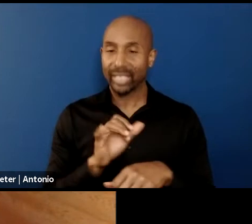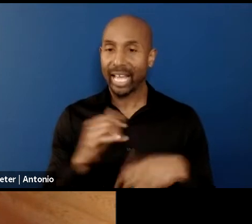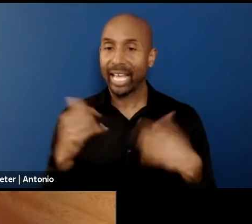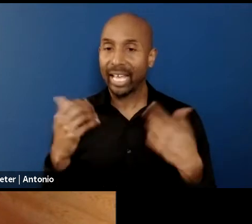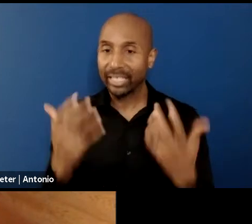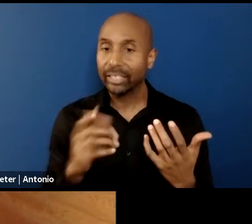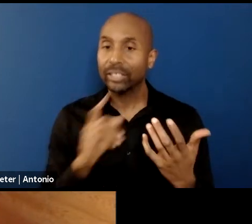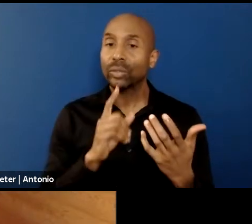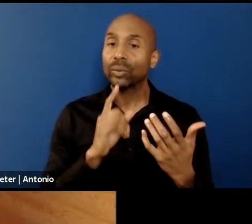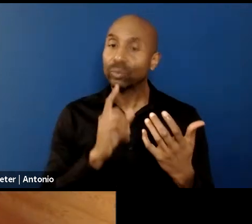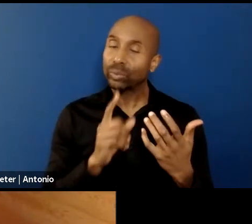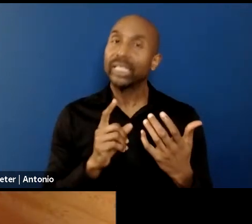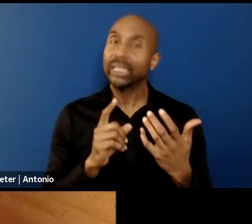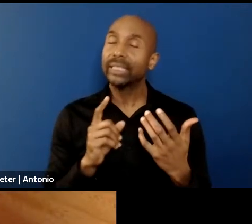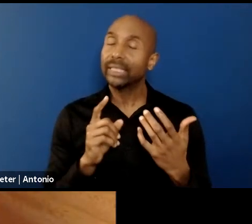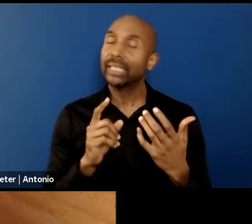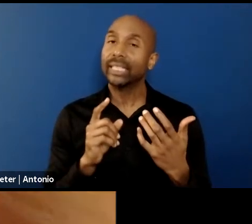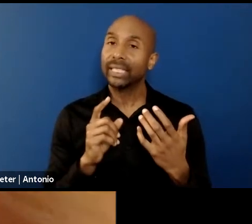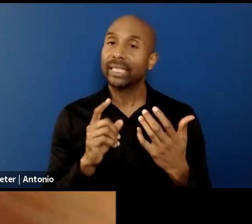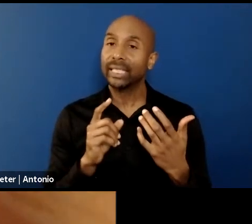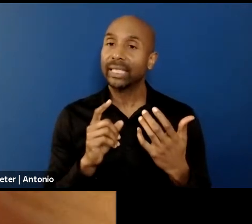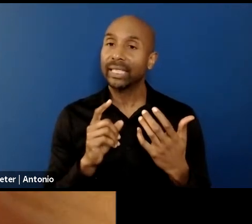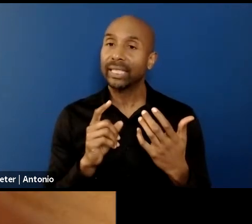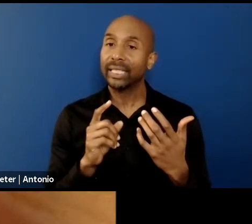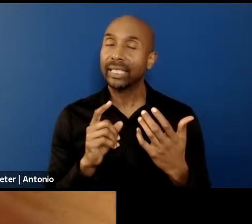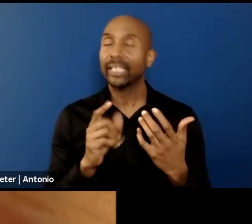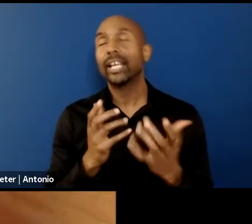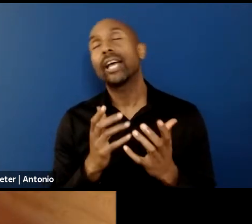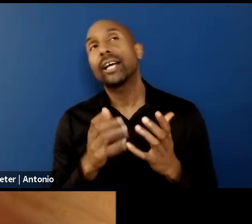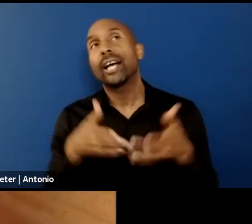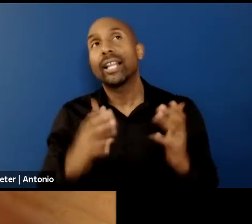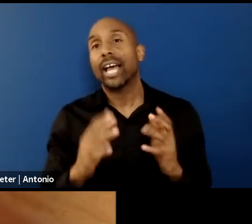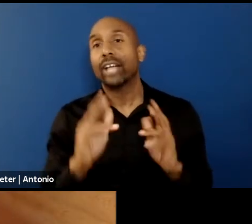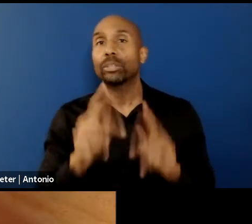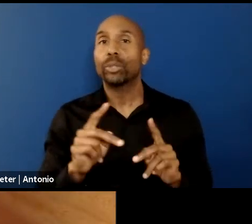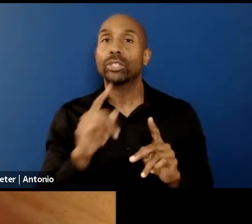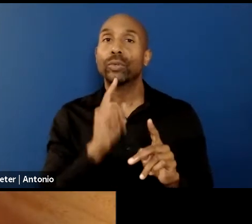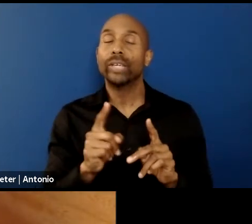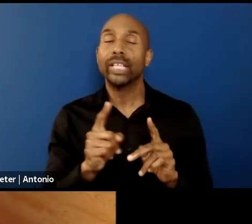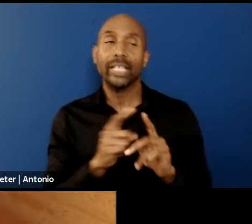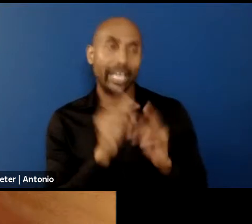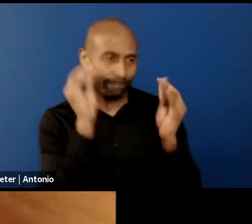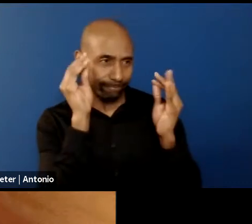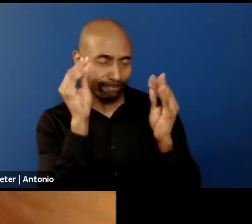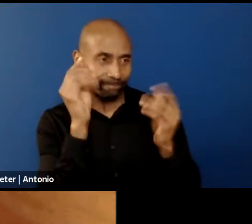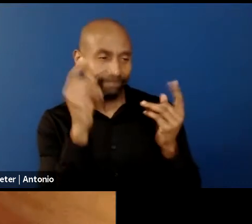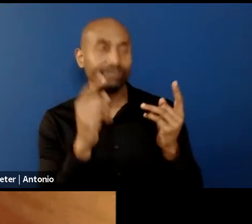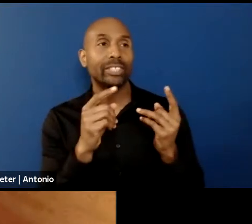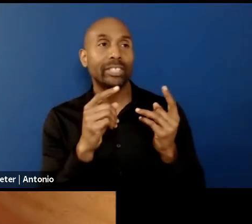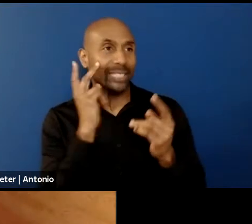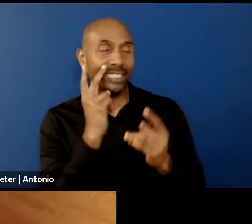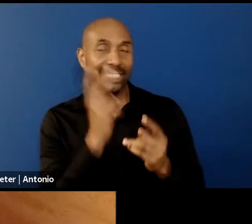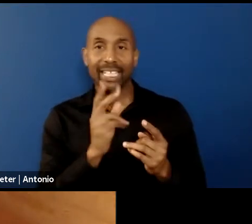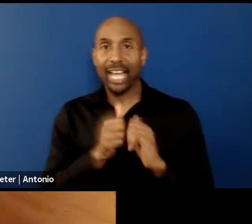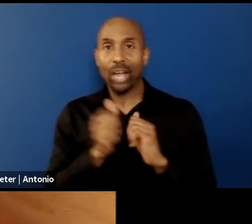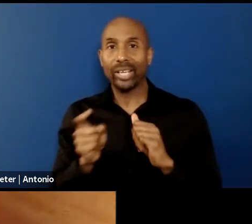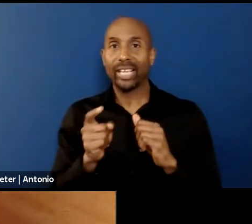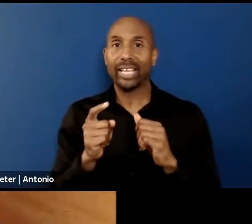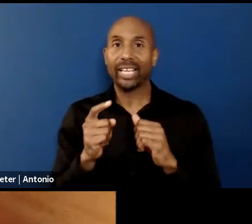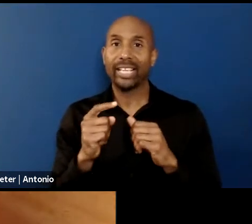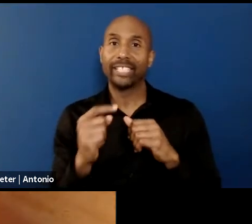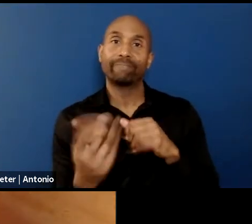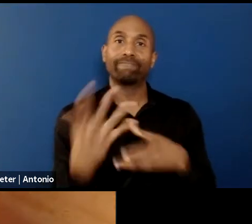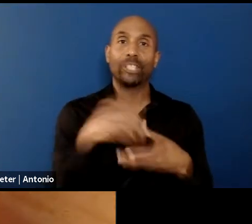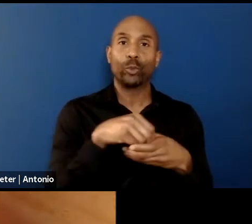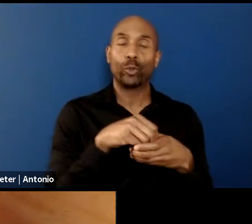makes sense to use this verb of digesting but of digesting cultural identities